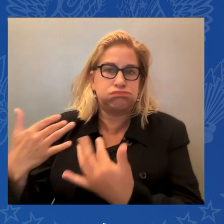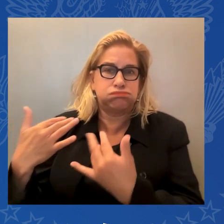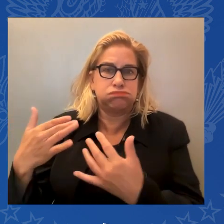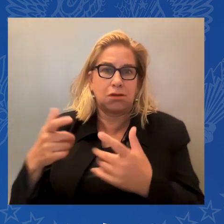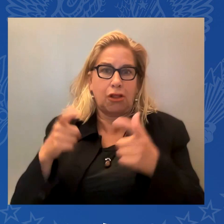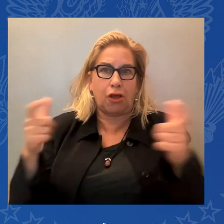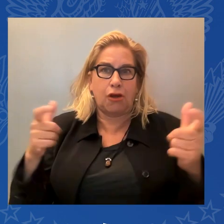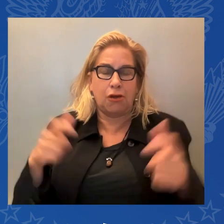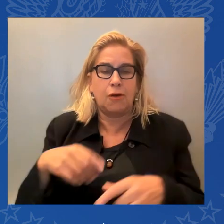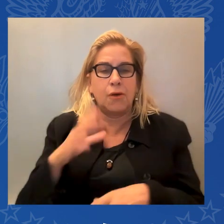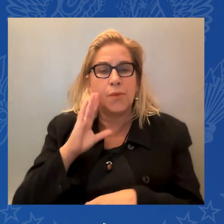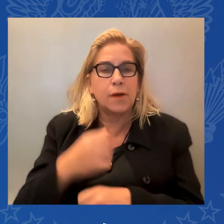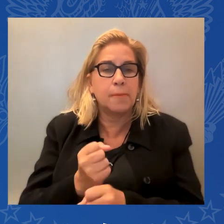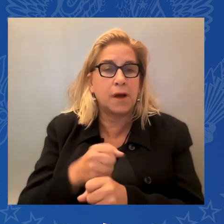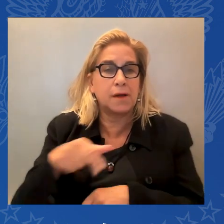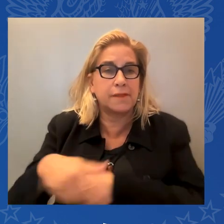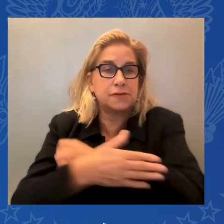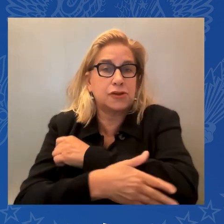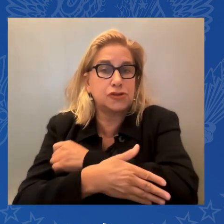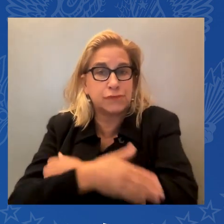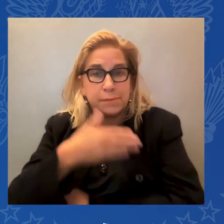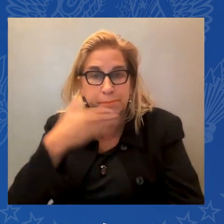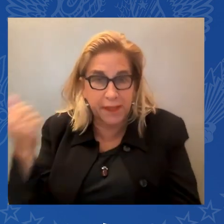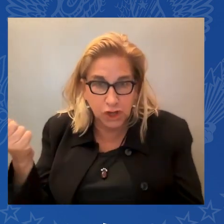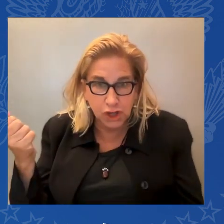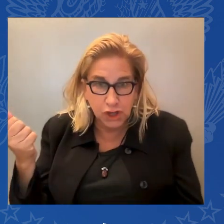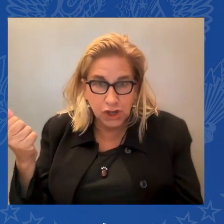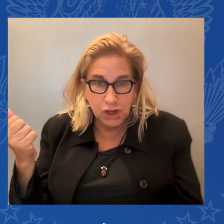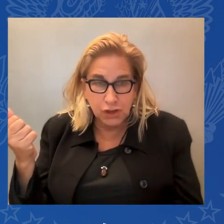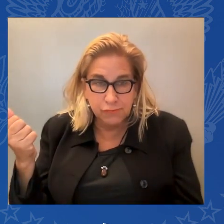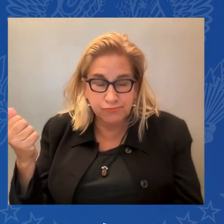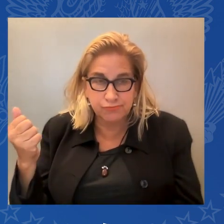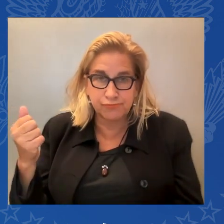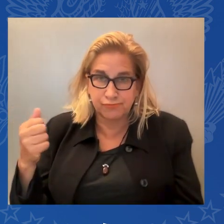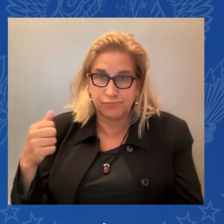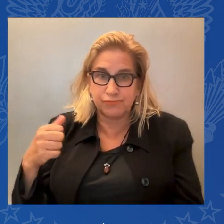my father would say, let's go get them. Thank you.